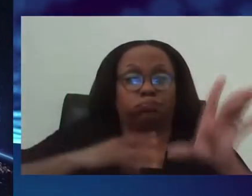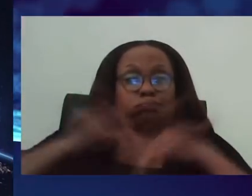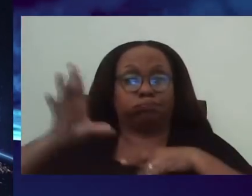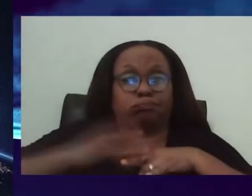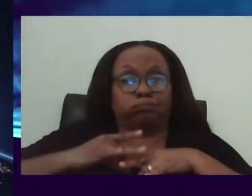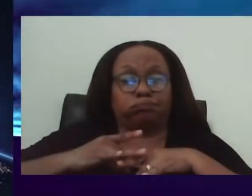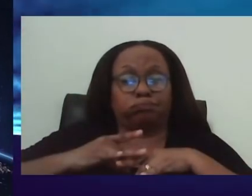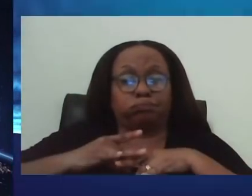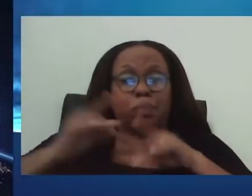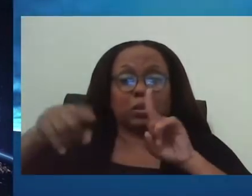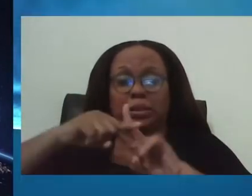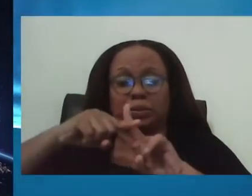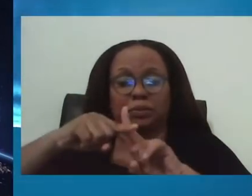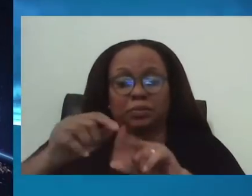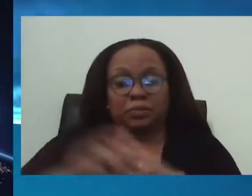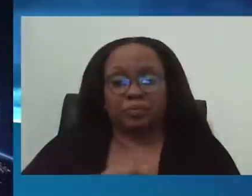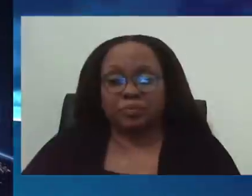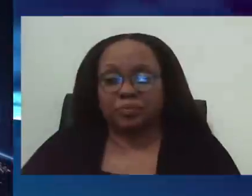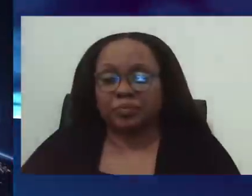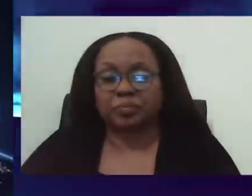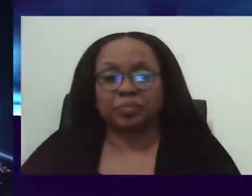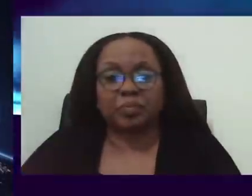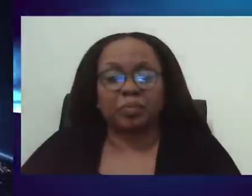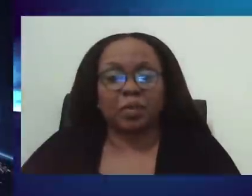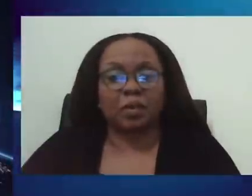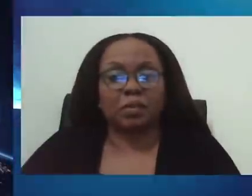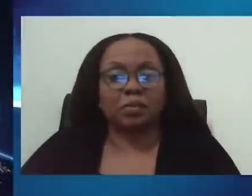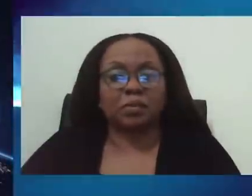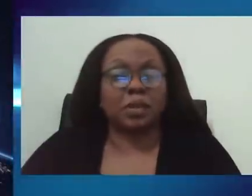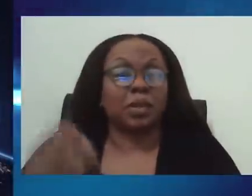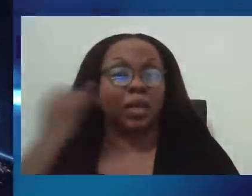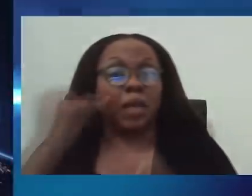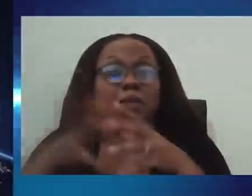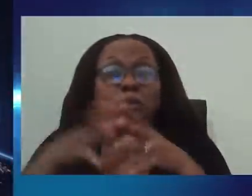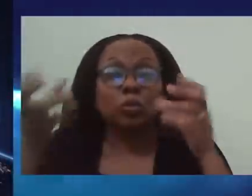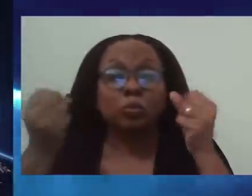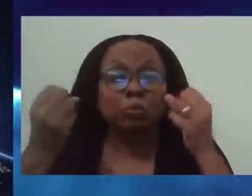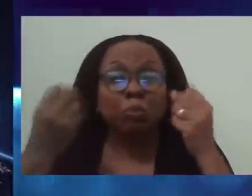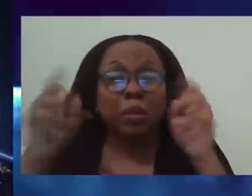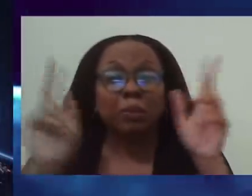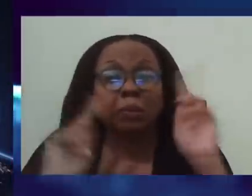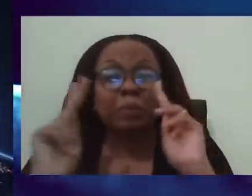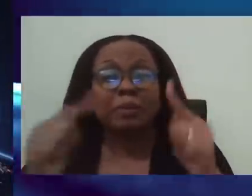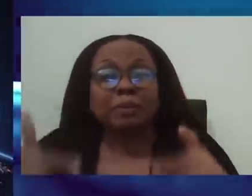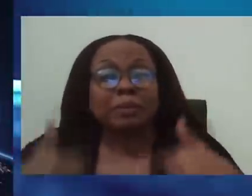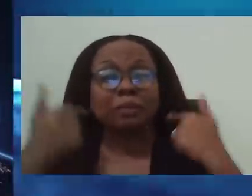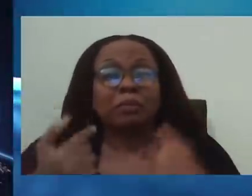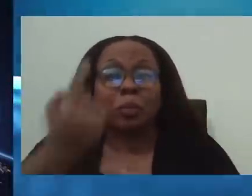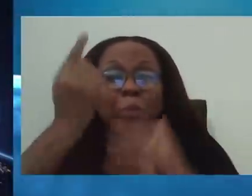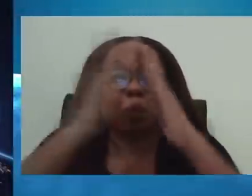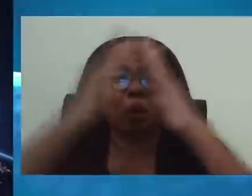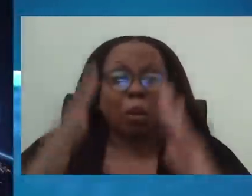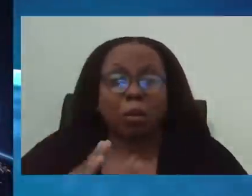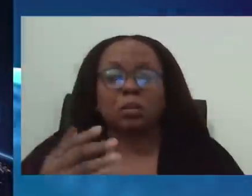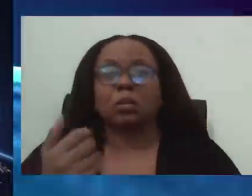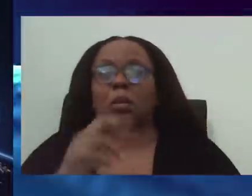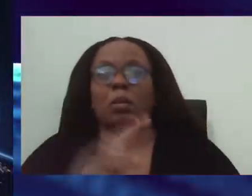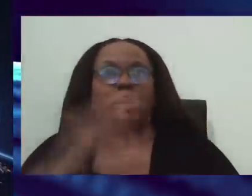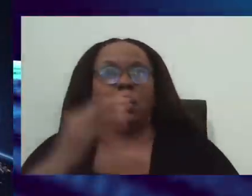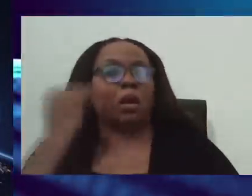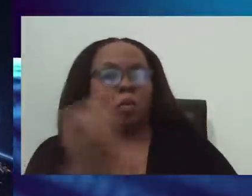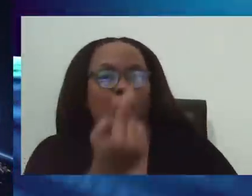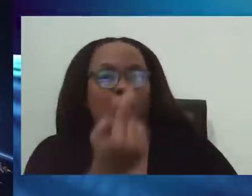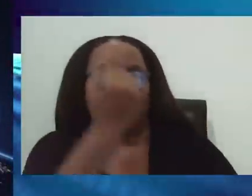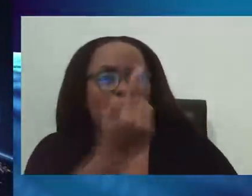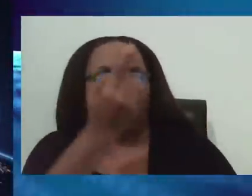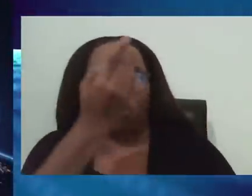that a situation arises where there are persons, too many persons within a household, or for instance, the one person that's in the household that